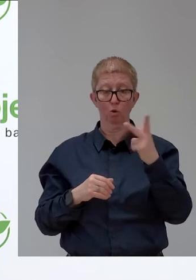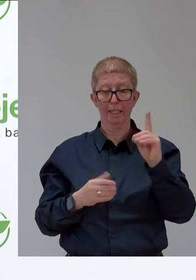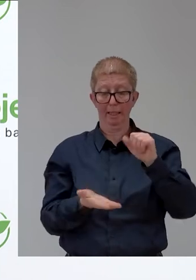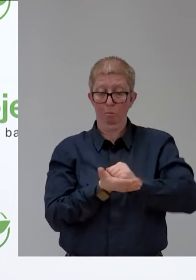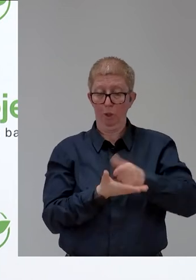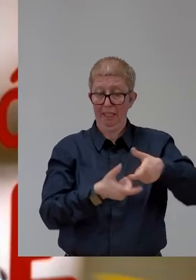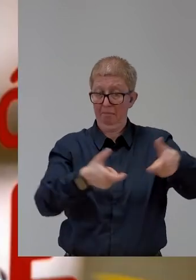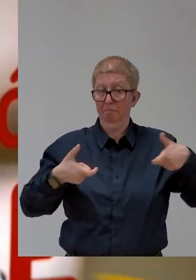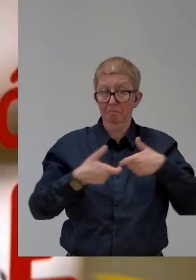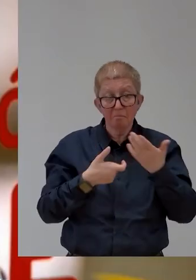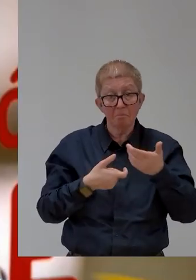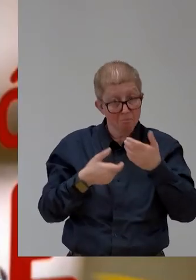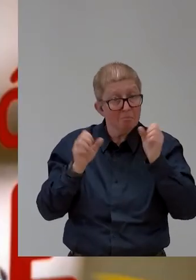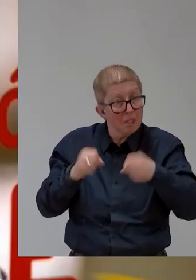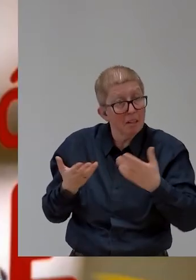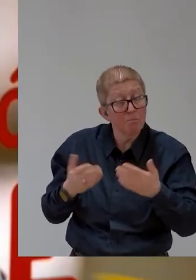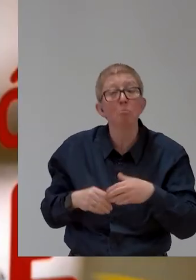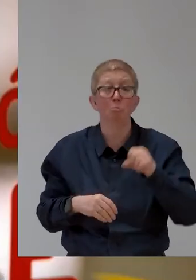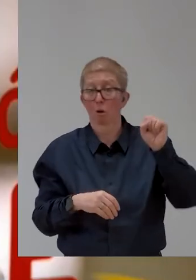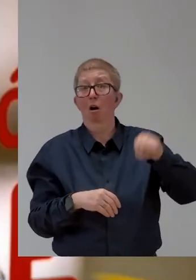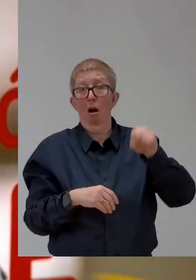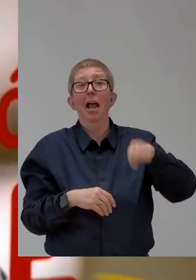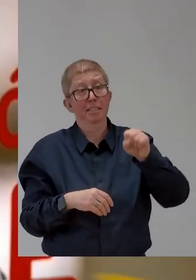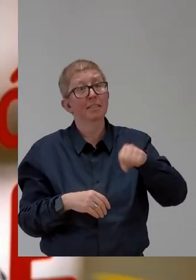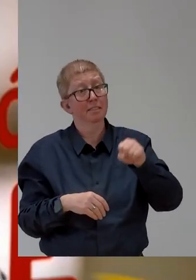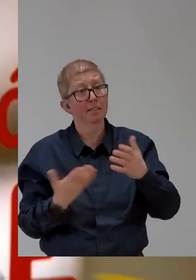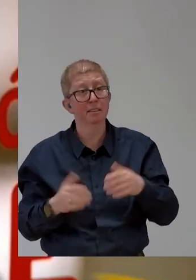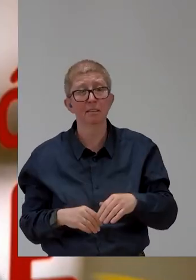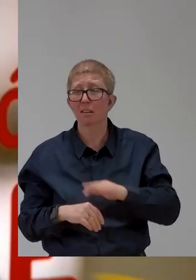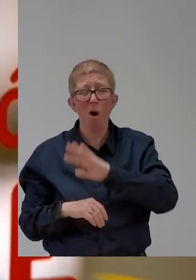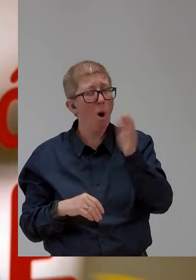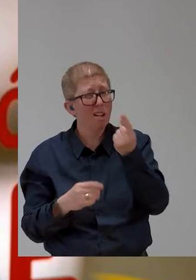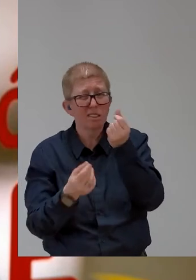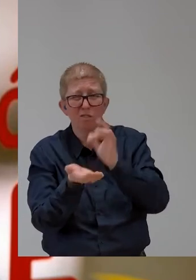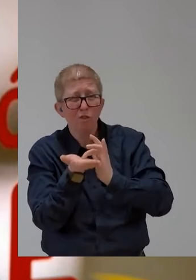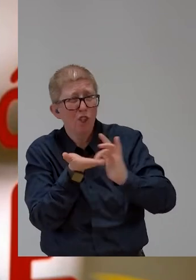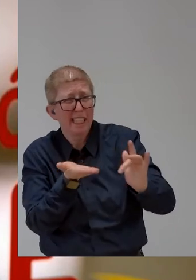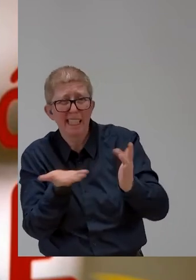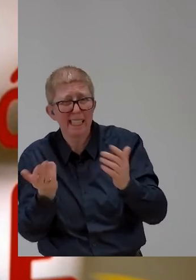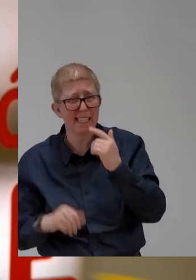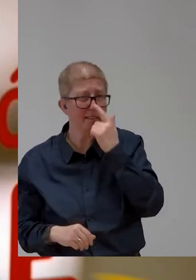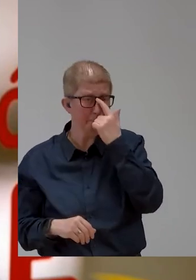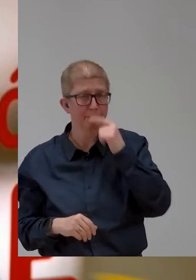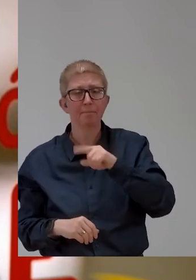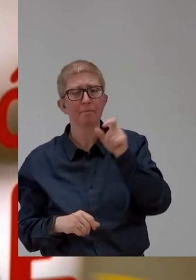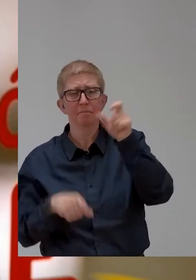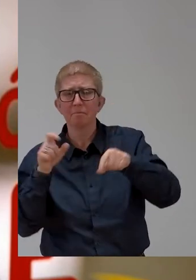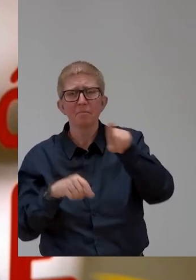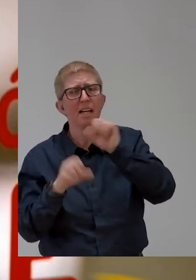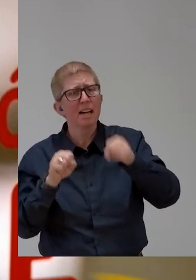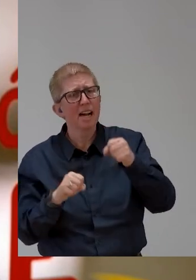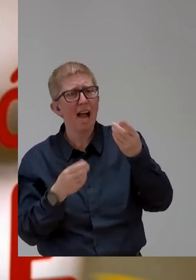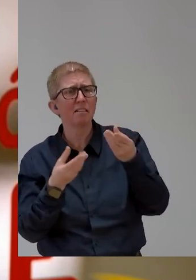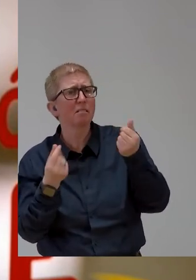Yes. All is for free. So everyone can download the models